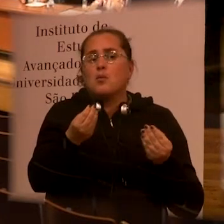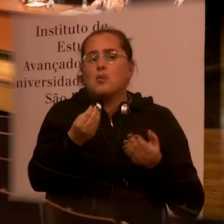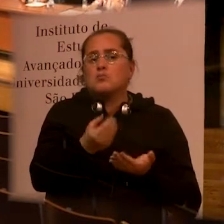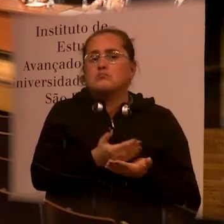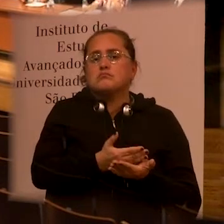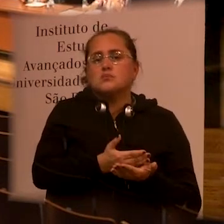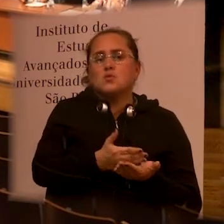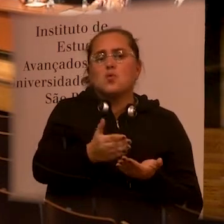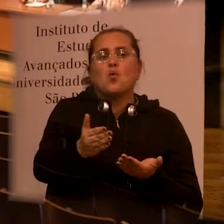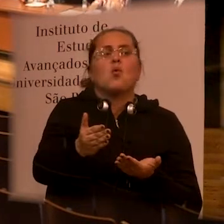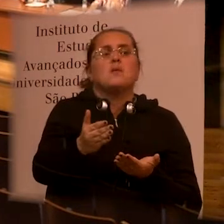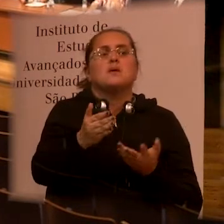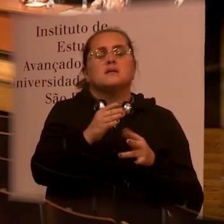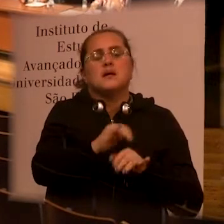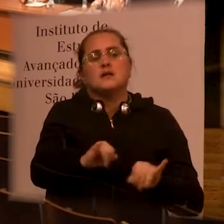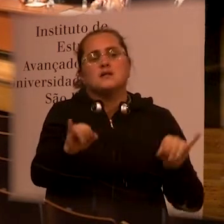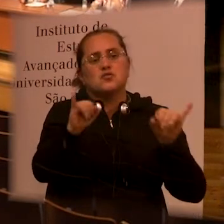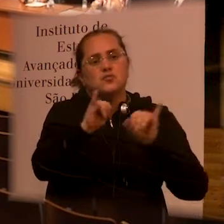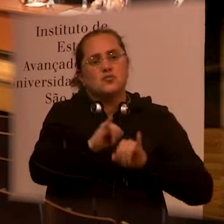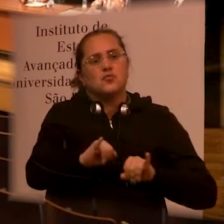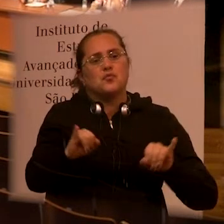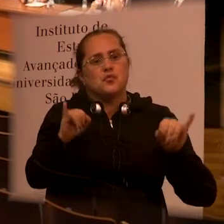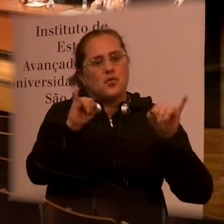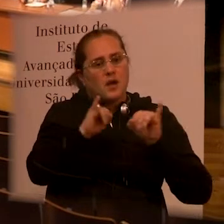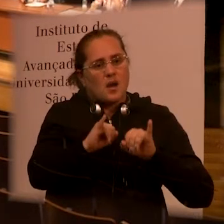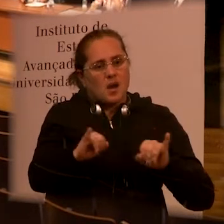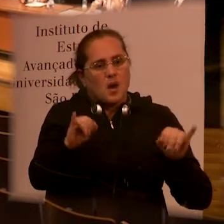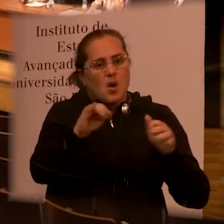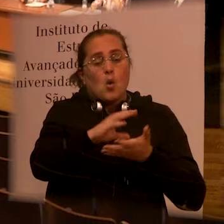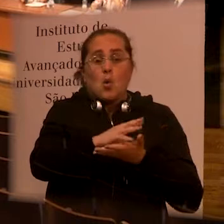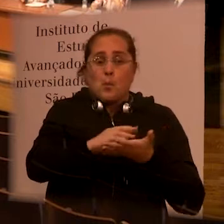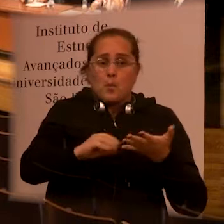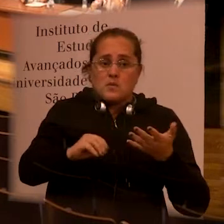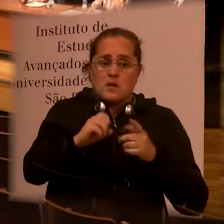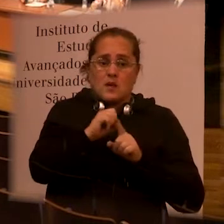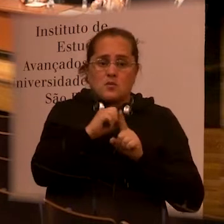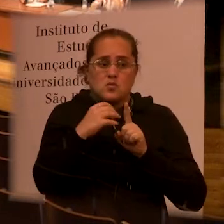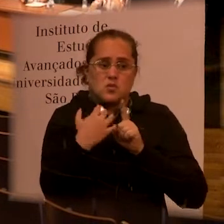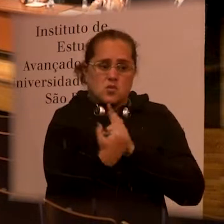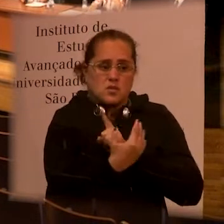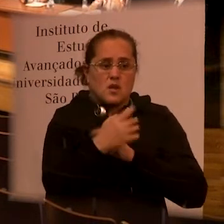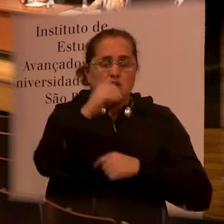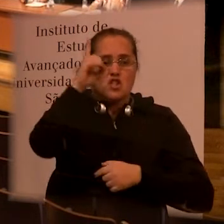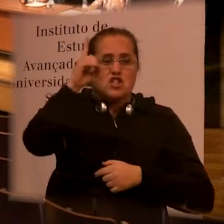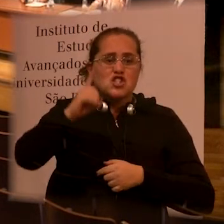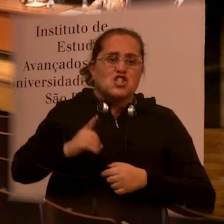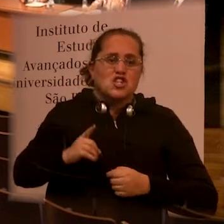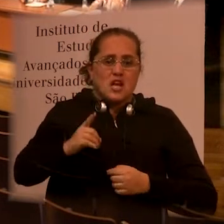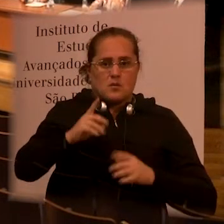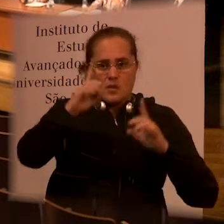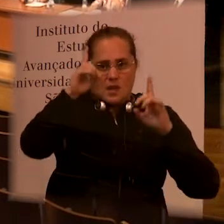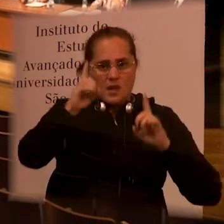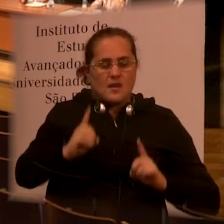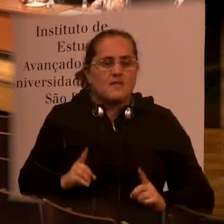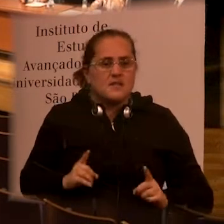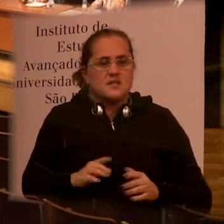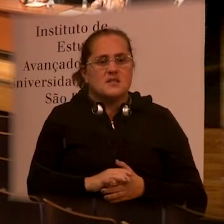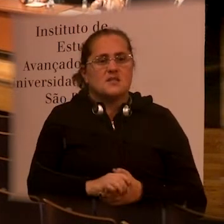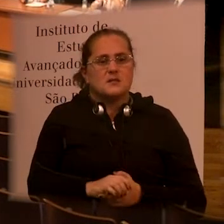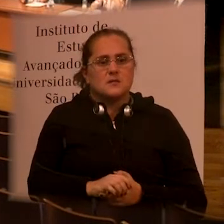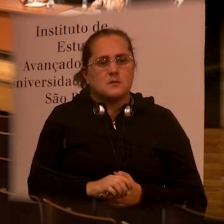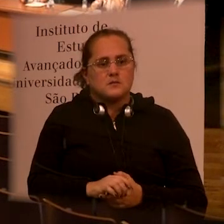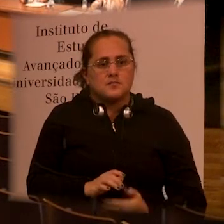we start to release this kind of model of society, this